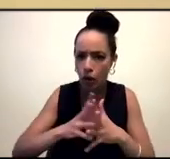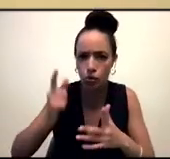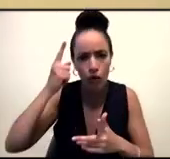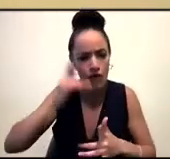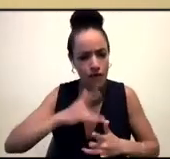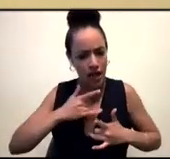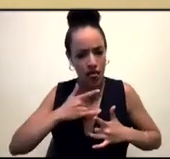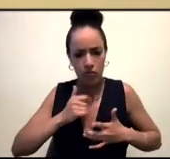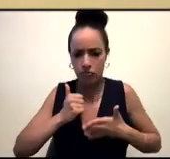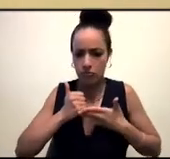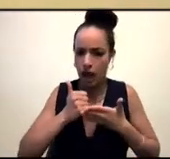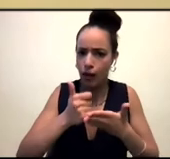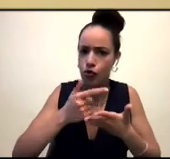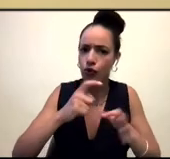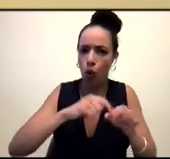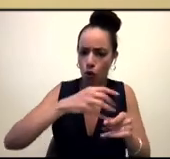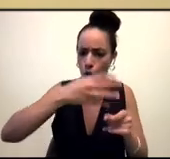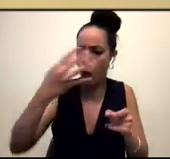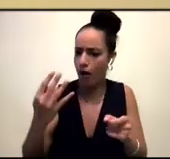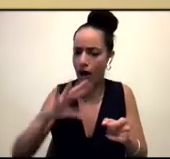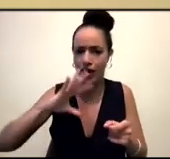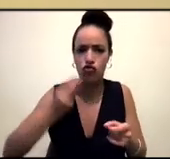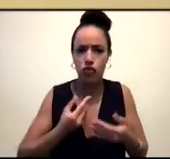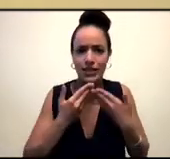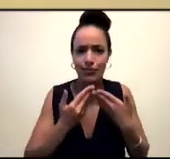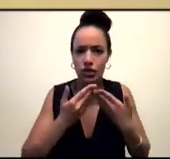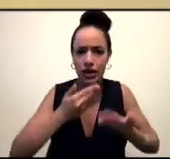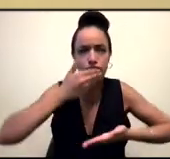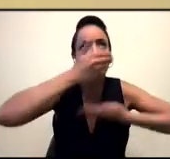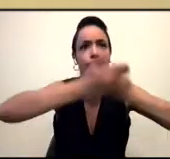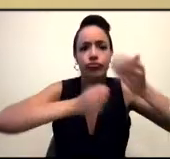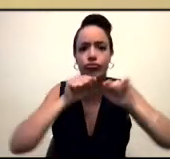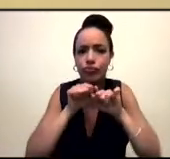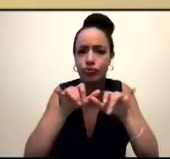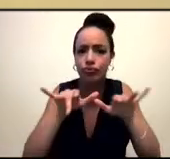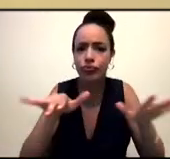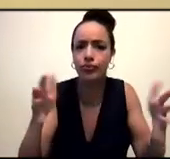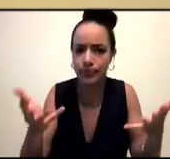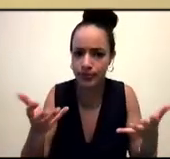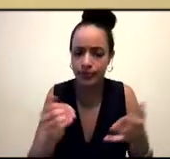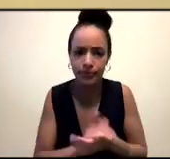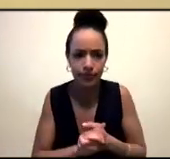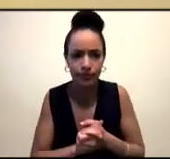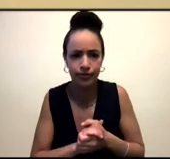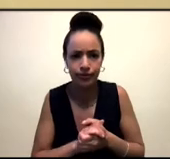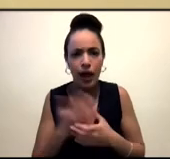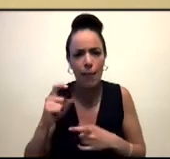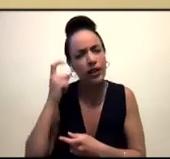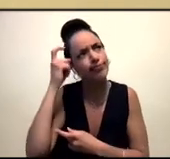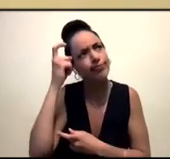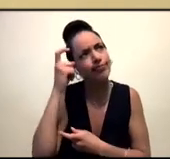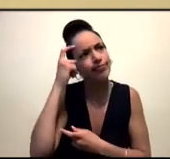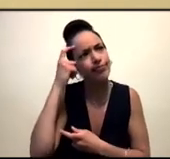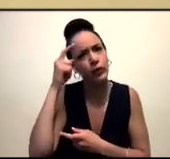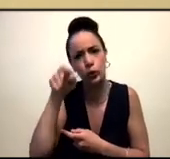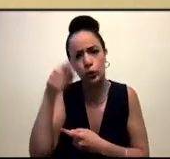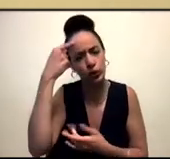and also for allowing queer and trans with some characters and lives a space to breathe. And I wondered, how did you come to fiction as a